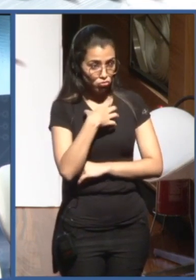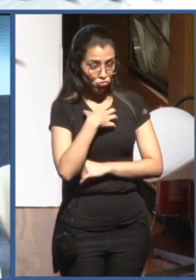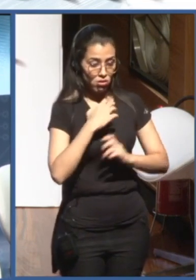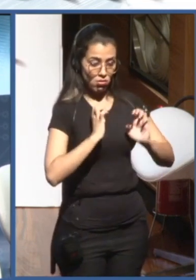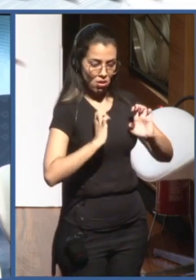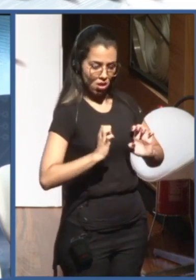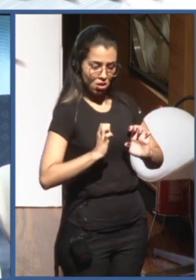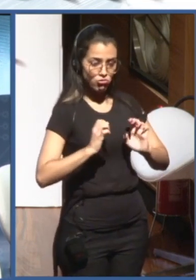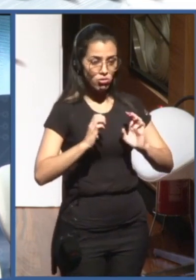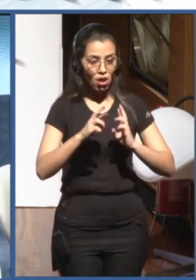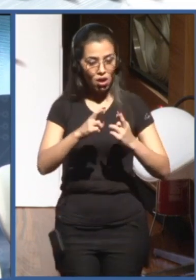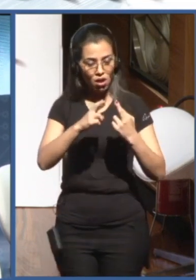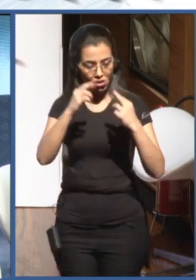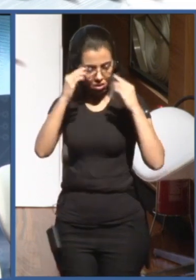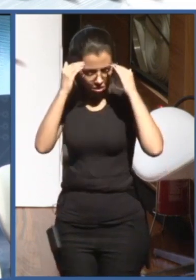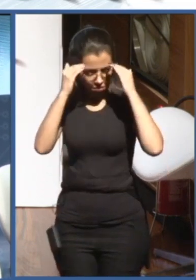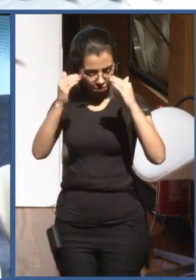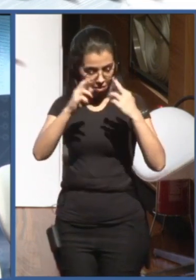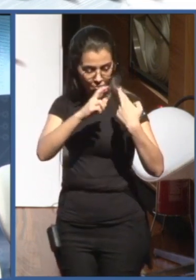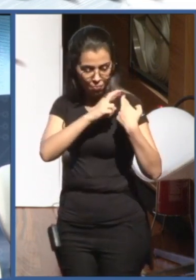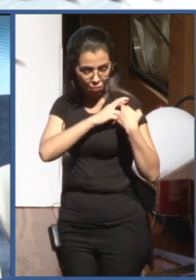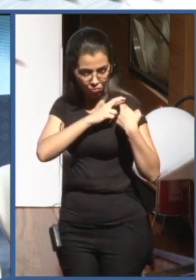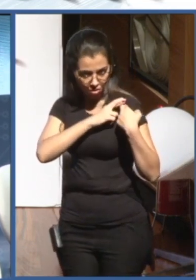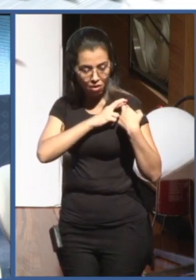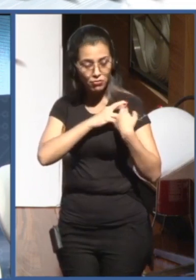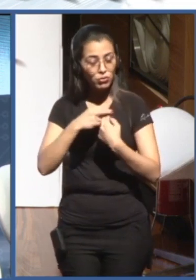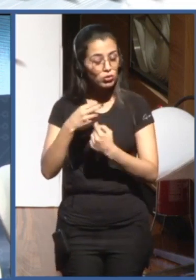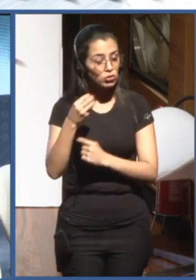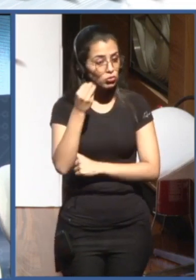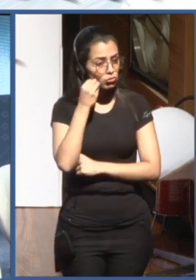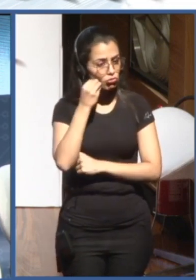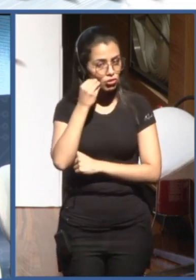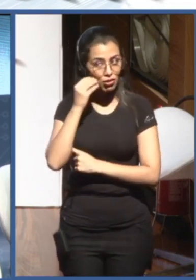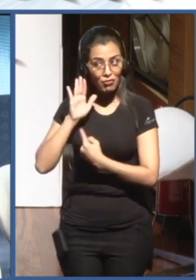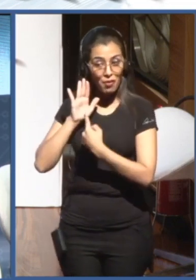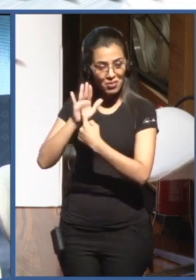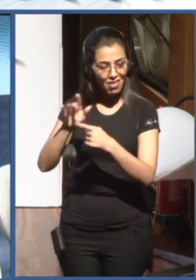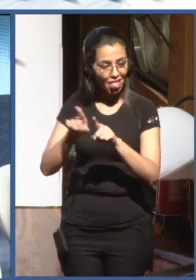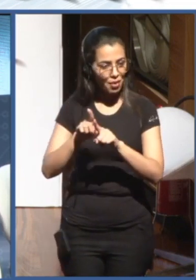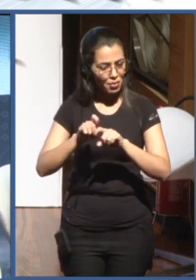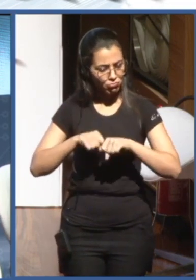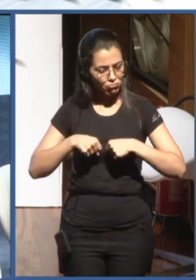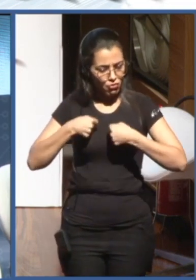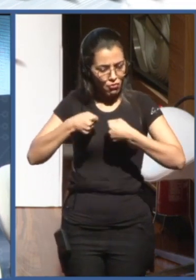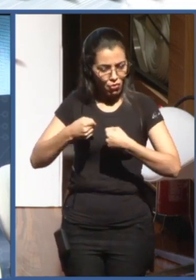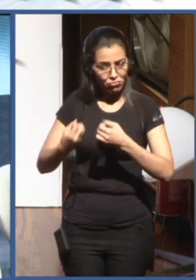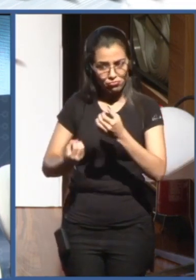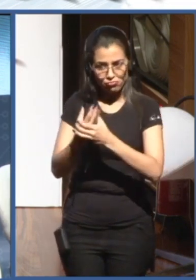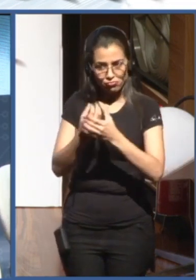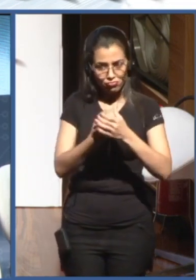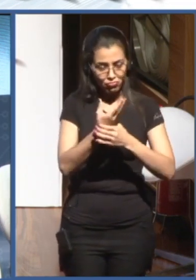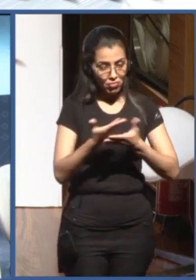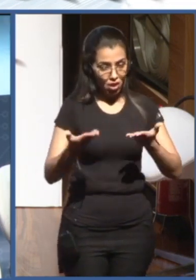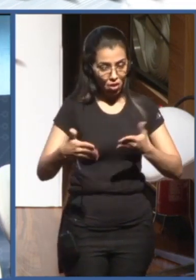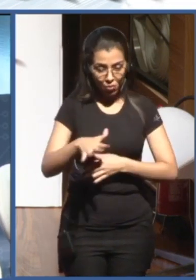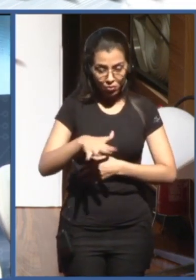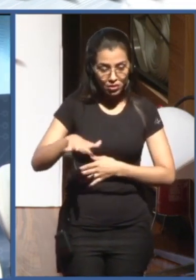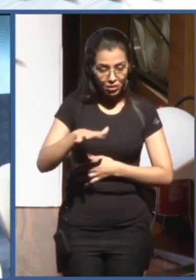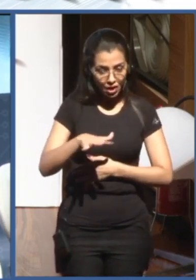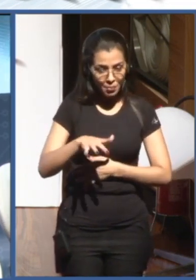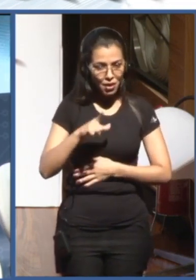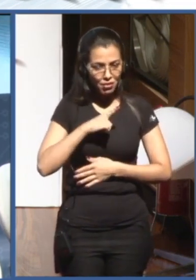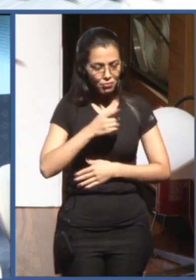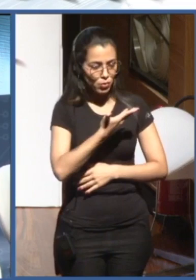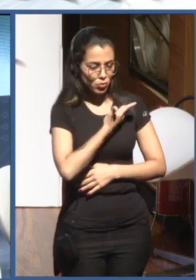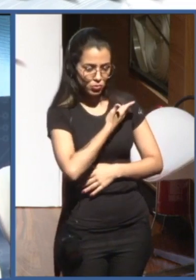amazing efforts being done in this field. Some of it being done actually by some of my co-panelists. So I'm thinking about the OECD and the AI ethical principle. I'm also